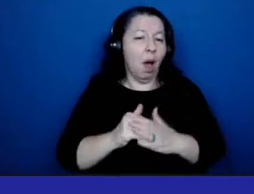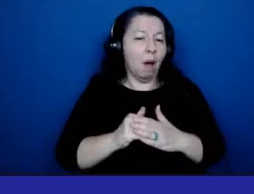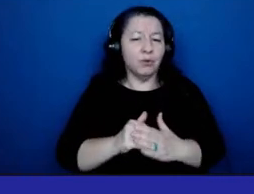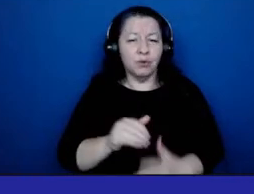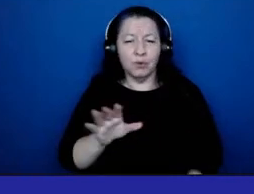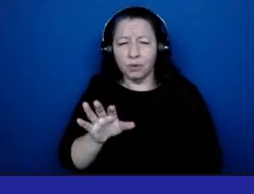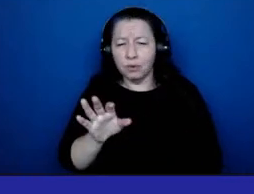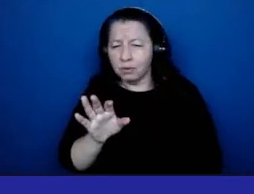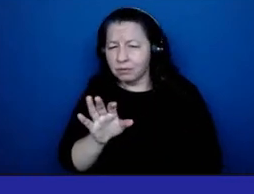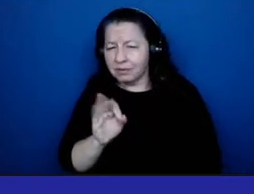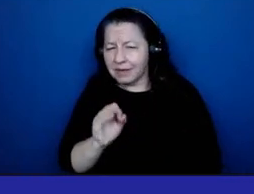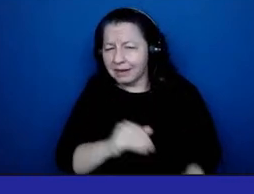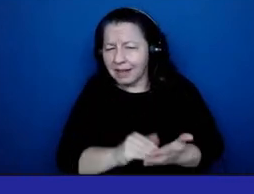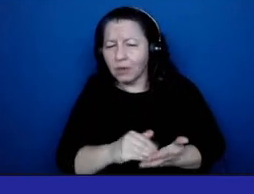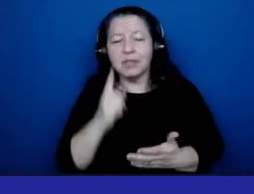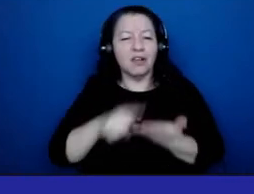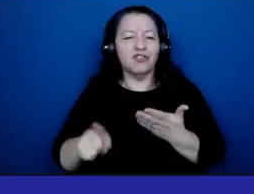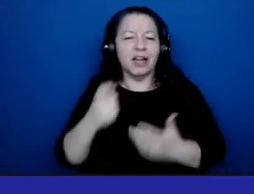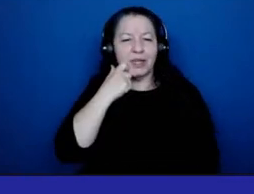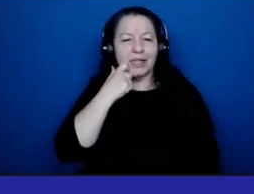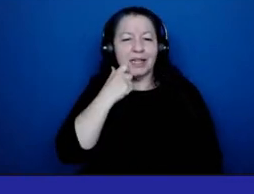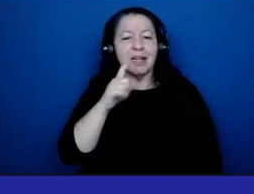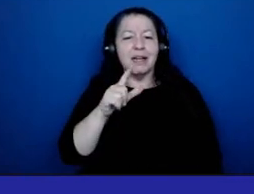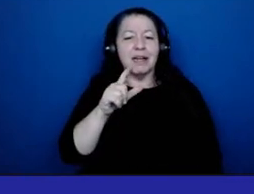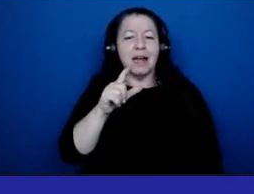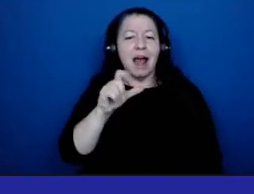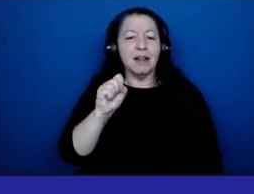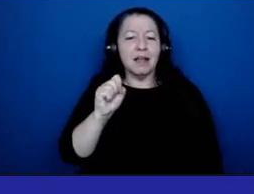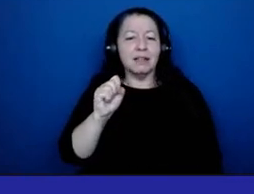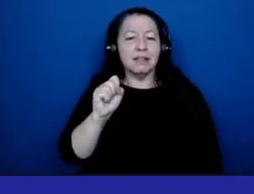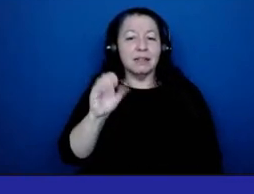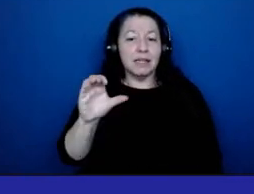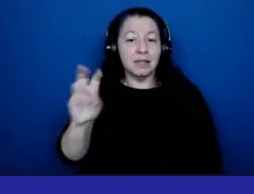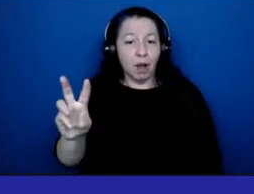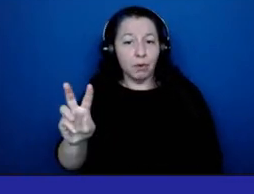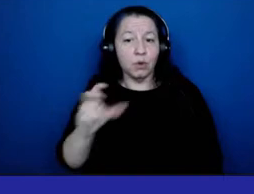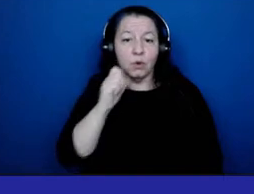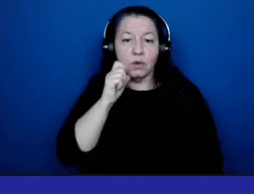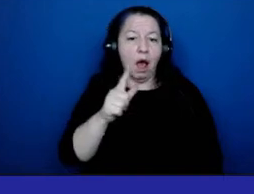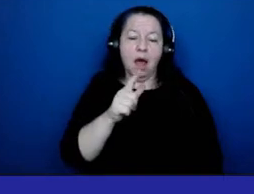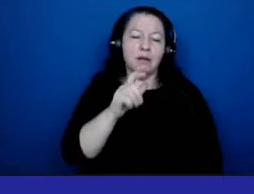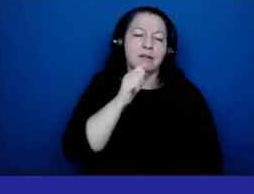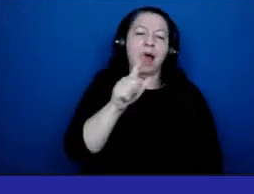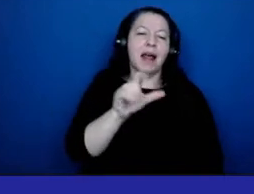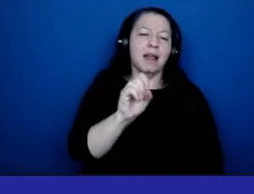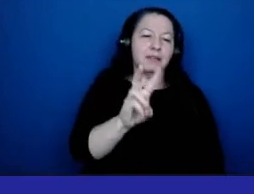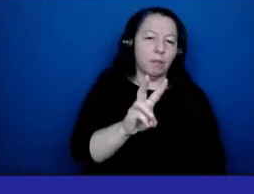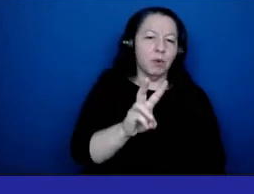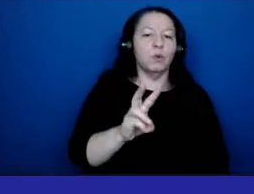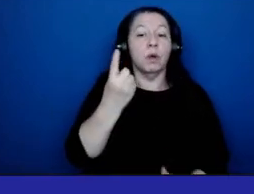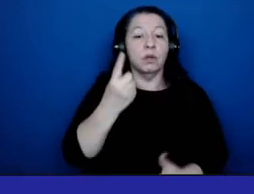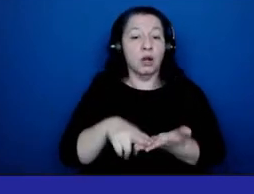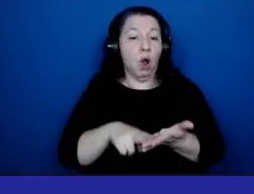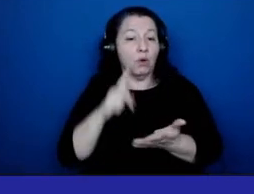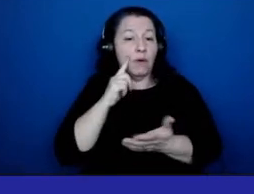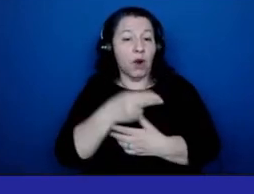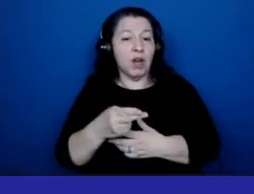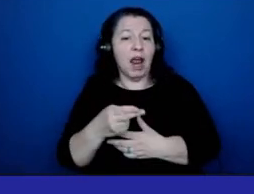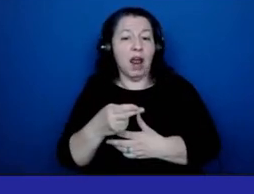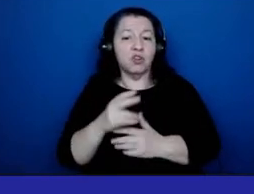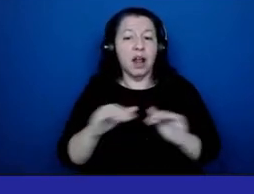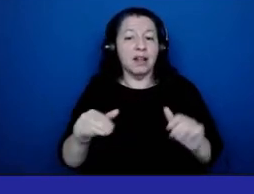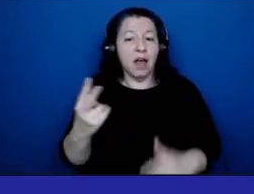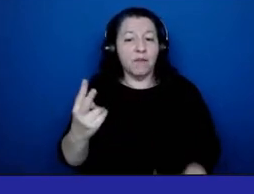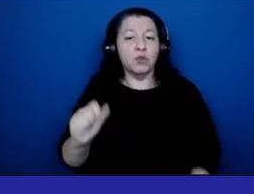These are LMSW, not LCSW positions. In contrast to H&H, a Level 2 can expect about $73